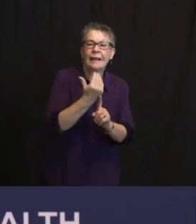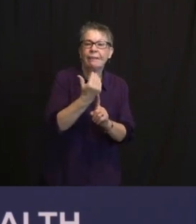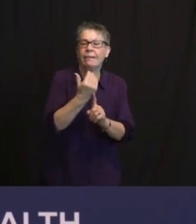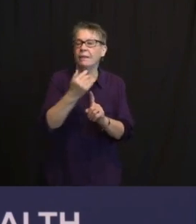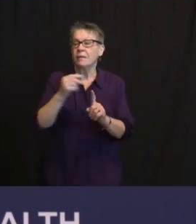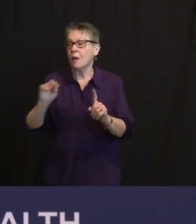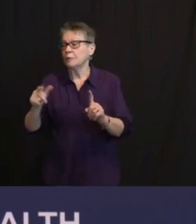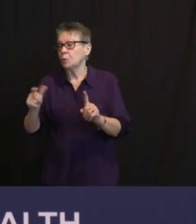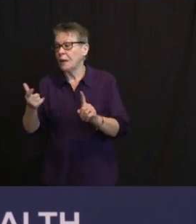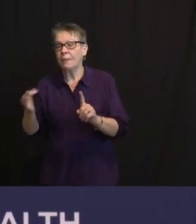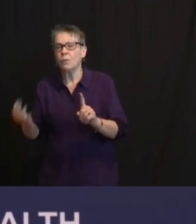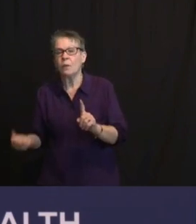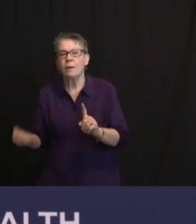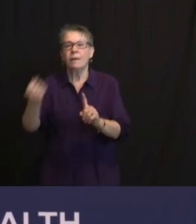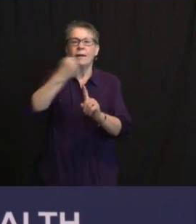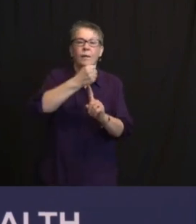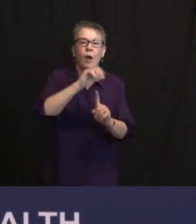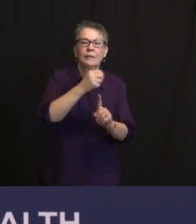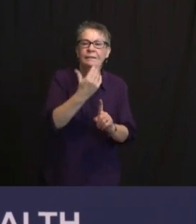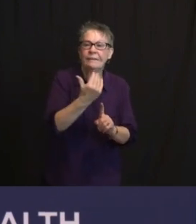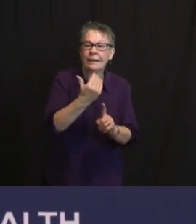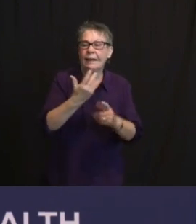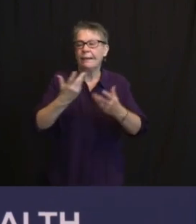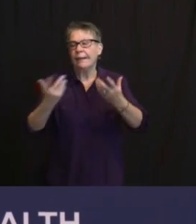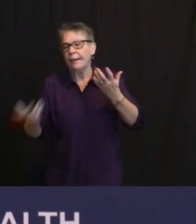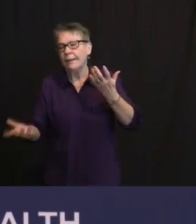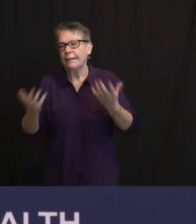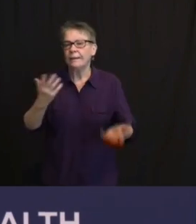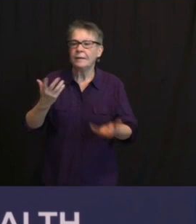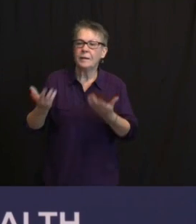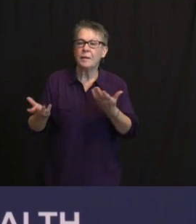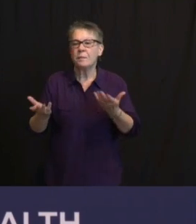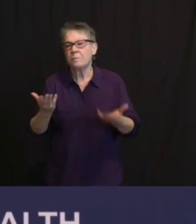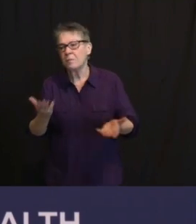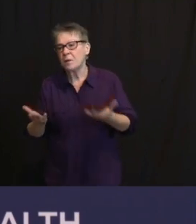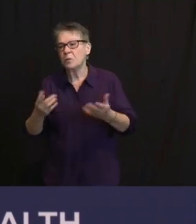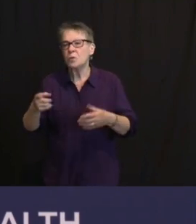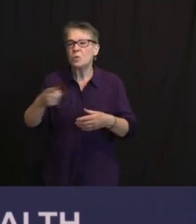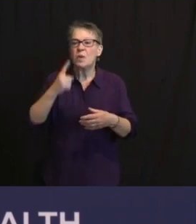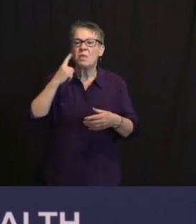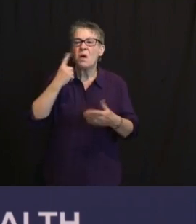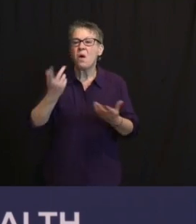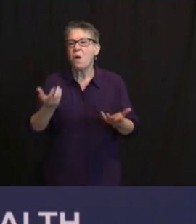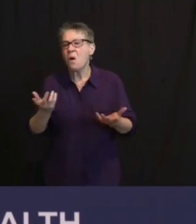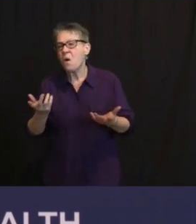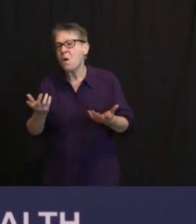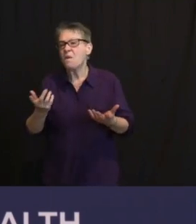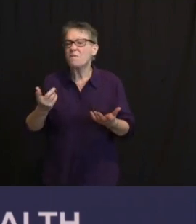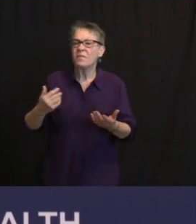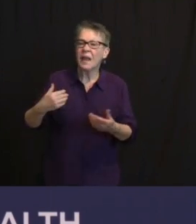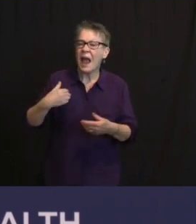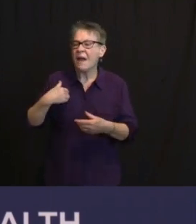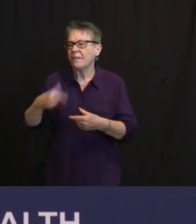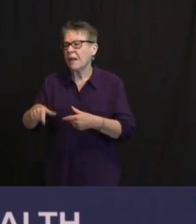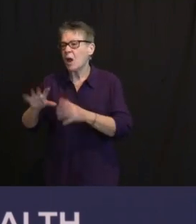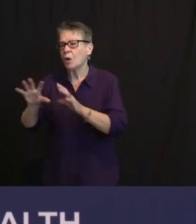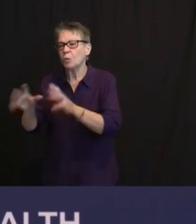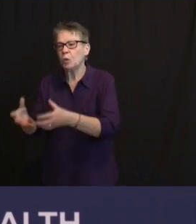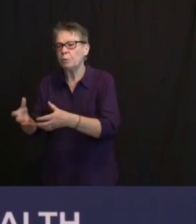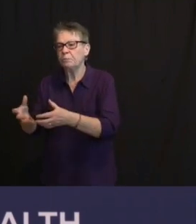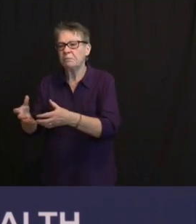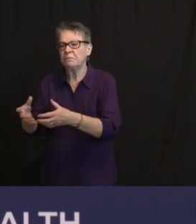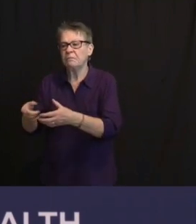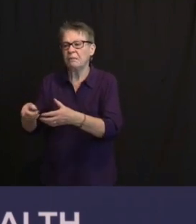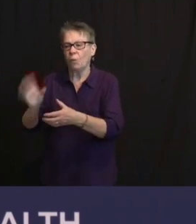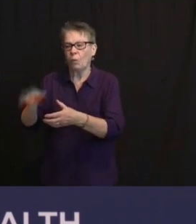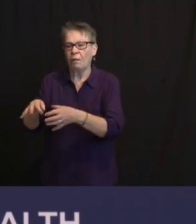LINE, BUT THEN RISK ASSESSMENTS CHANGED, OR SOME OTHER SUPPORTING SCIENCE SURFACED? AND NOW THEY'RE LOWER. THANK YOU.